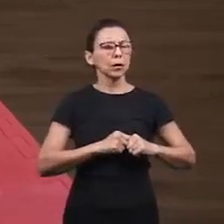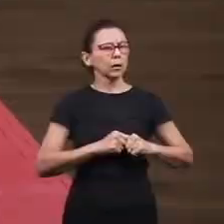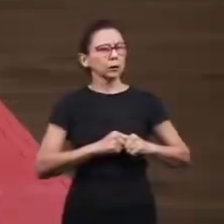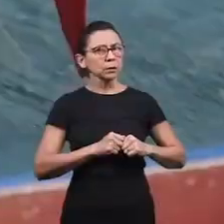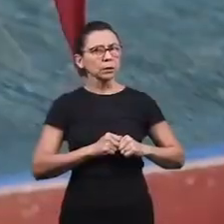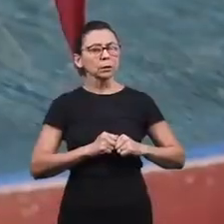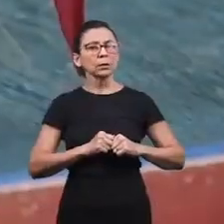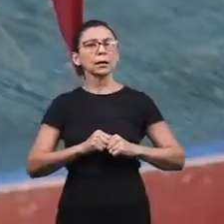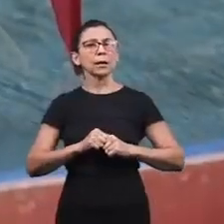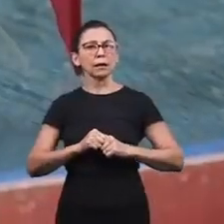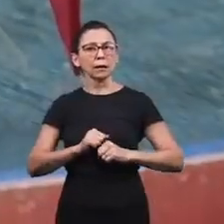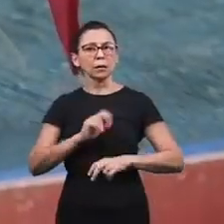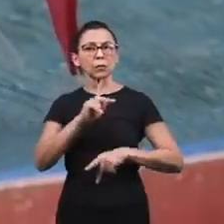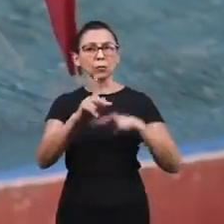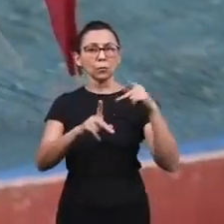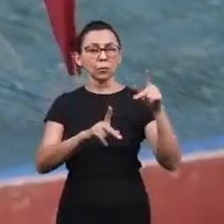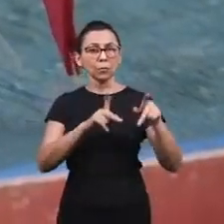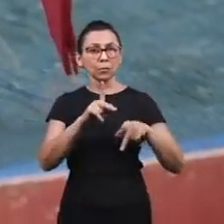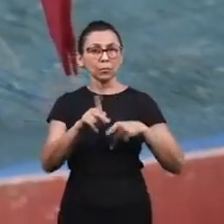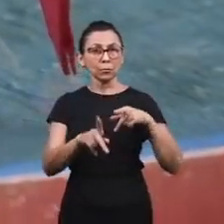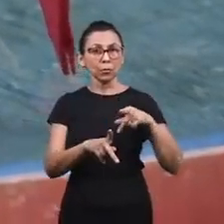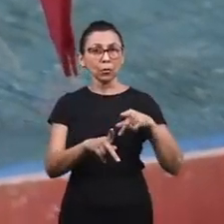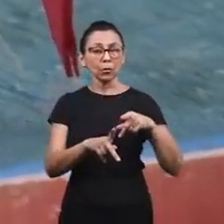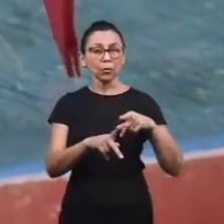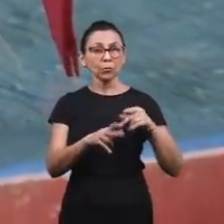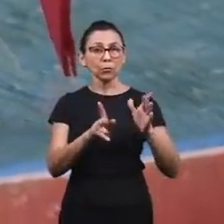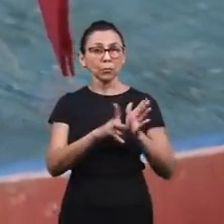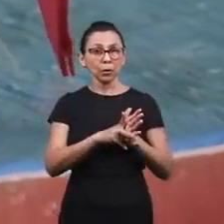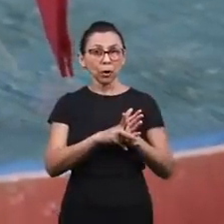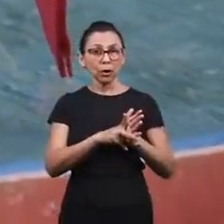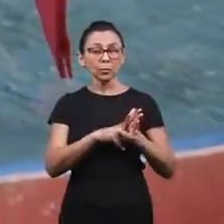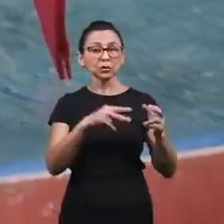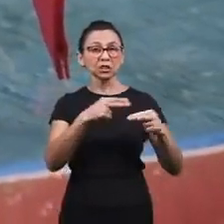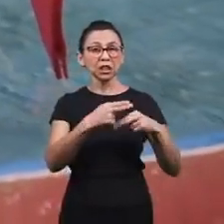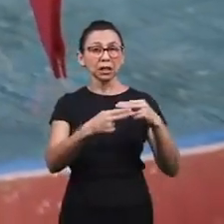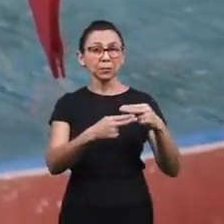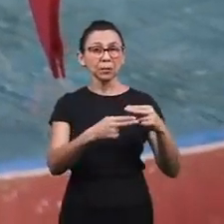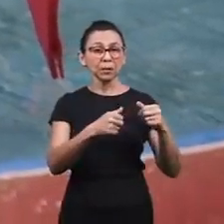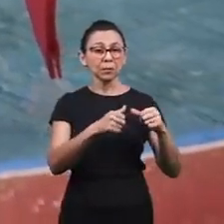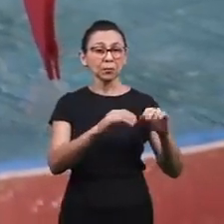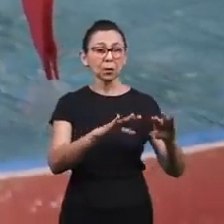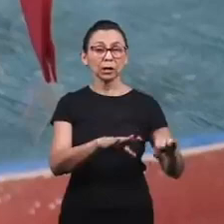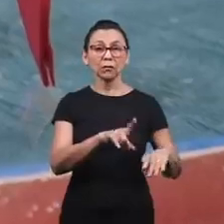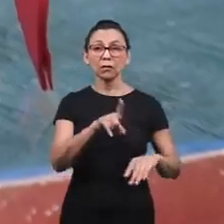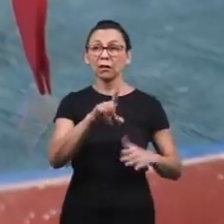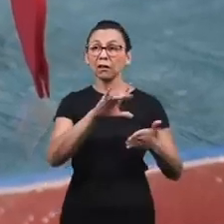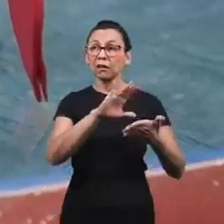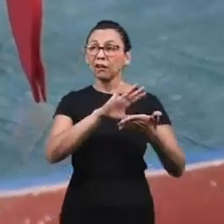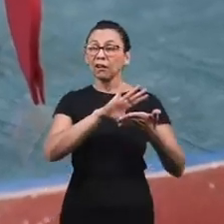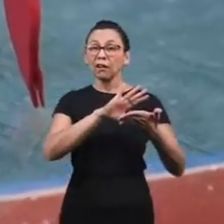God, the city that God chose for his people to live in, got destroyed.